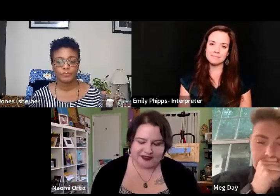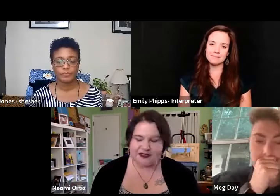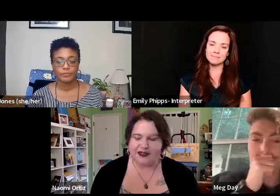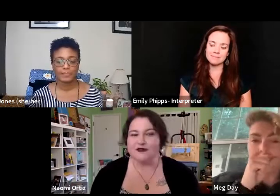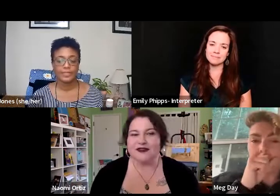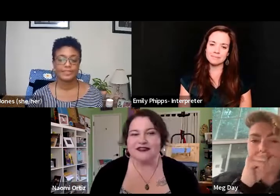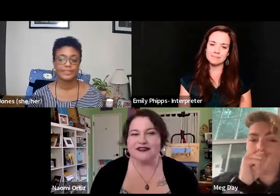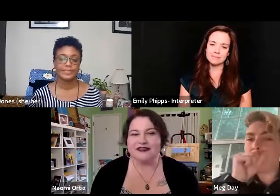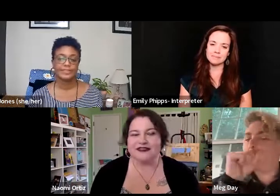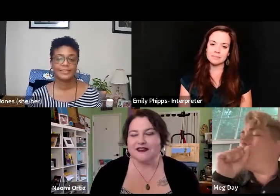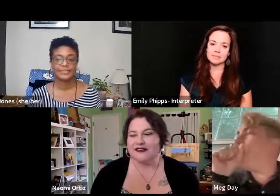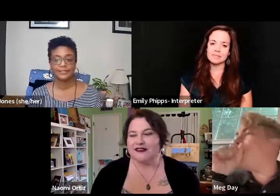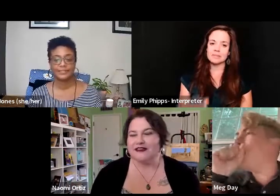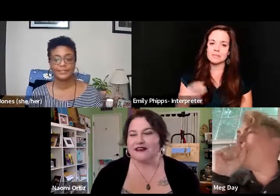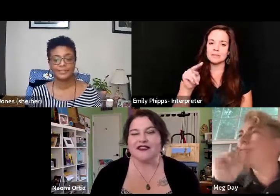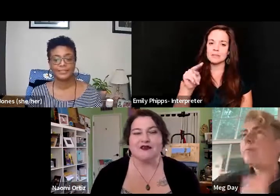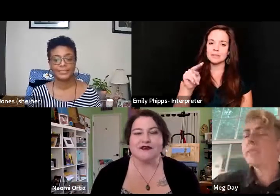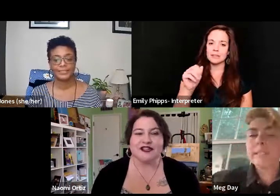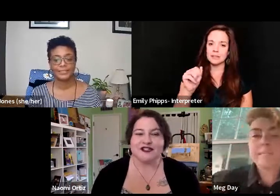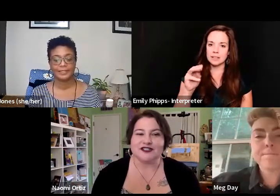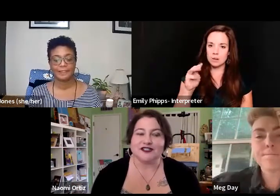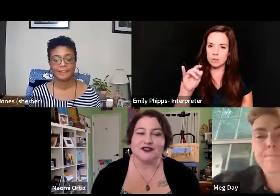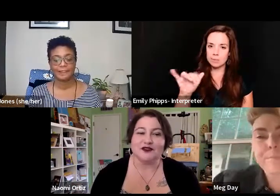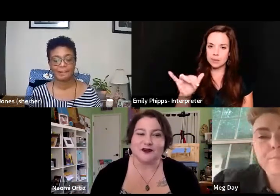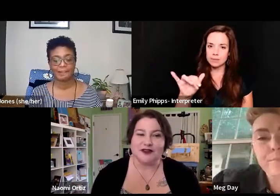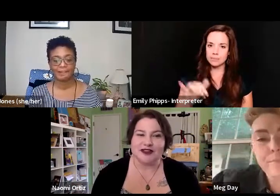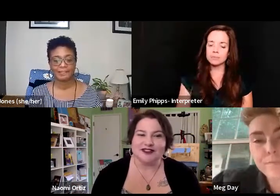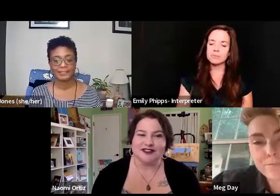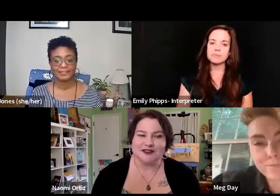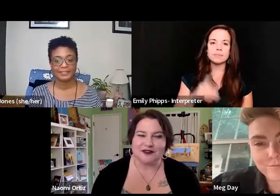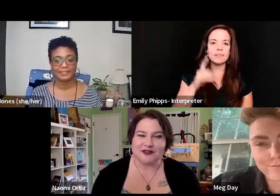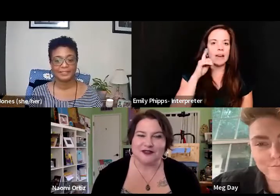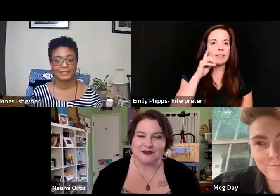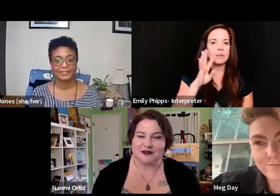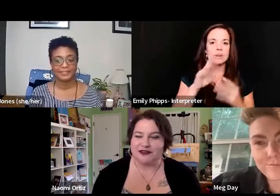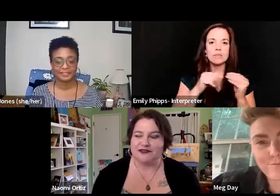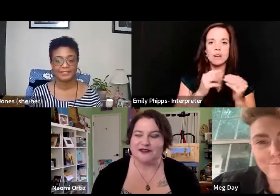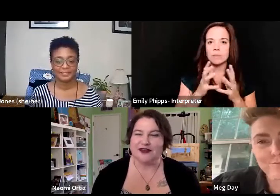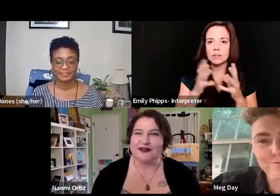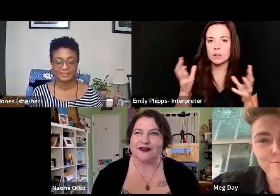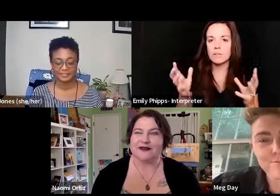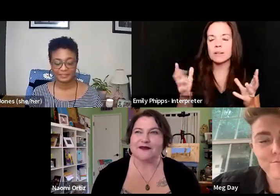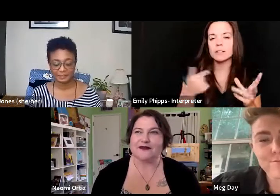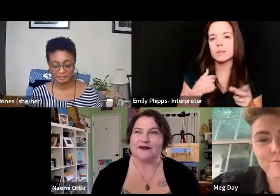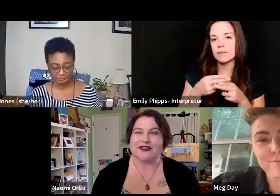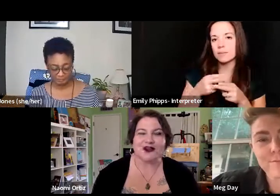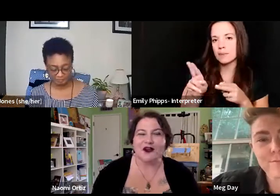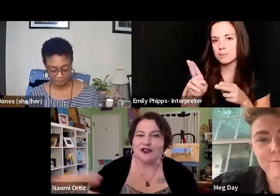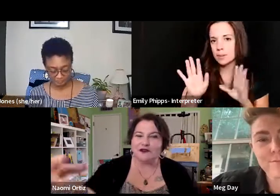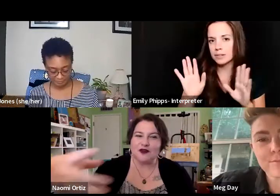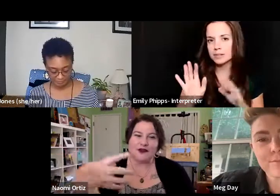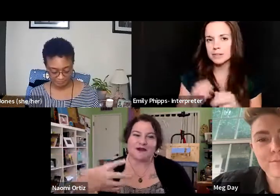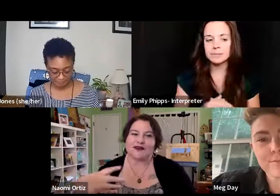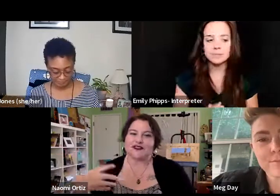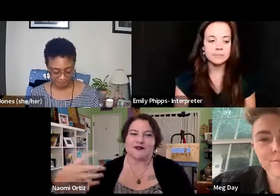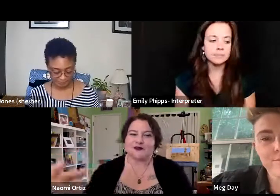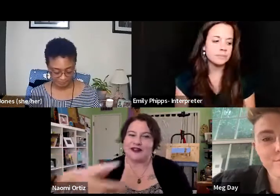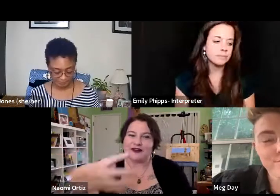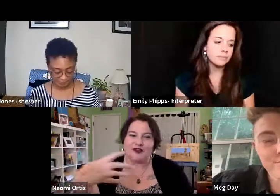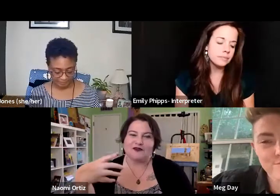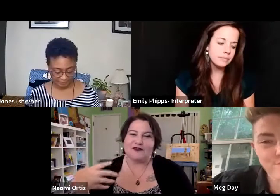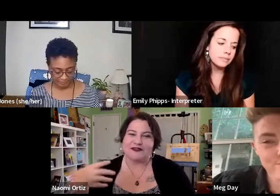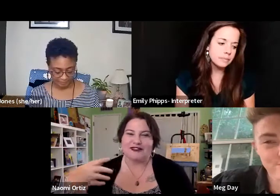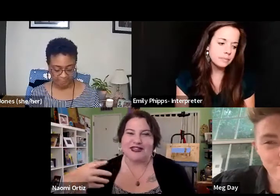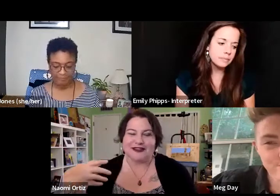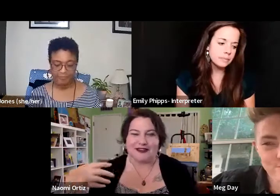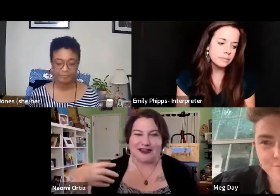This is Naomi. I think we've touched on so much. So I'll keep this brief. Like all of what I'm just going to